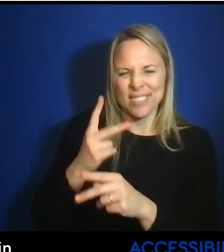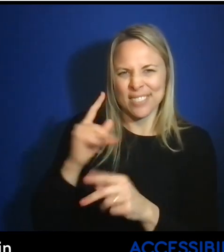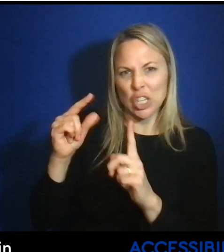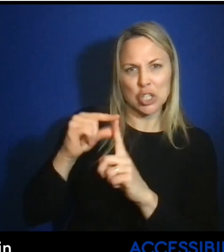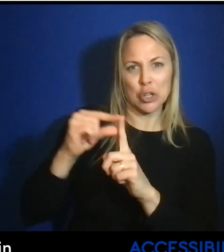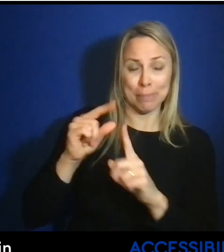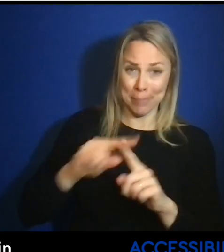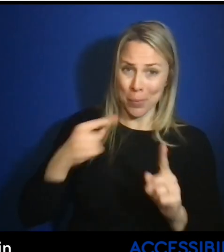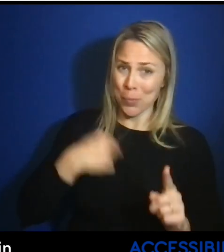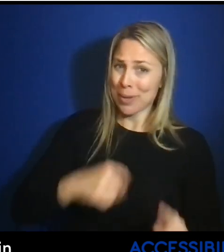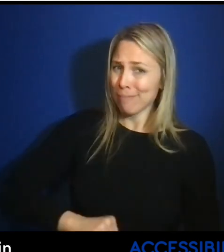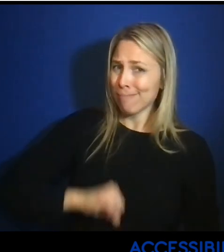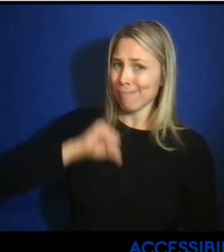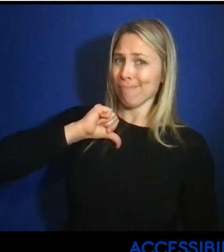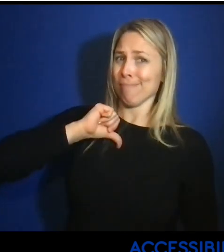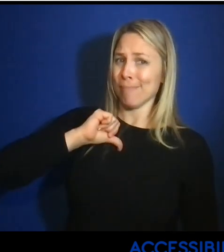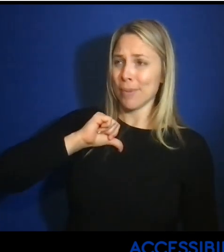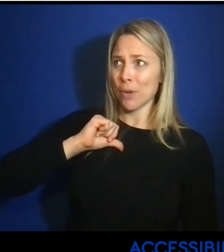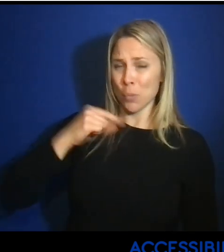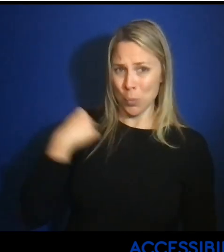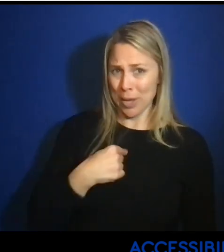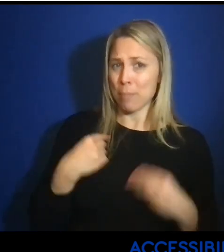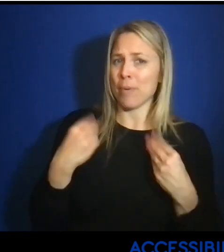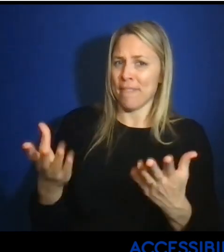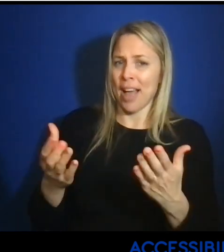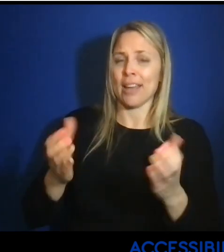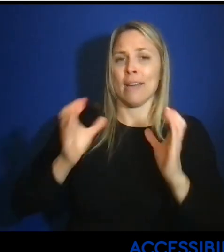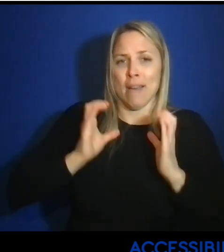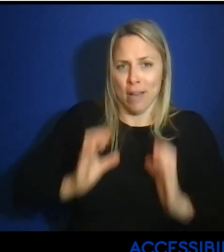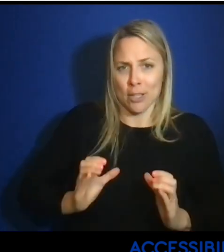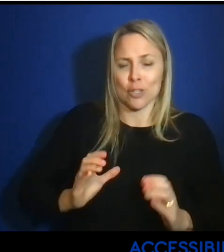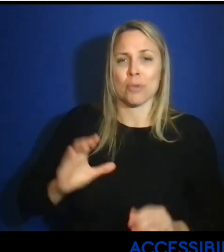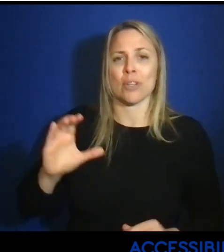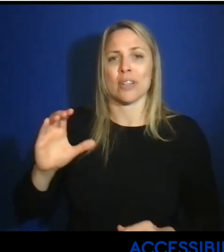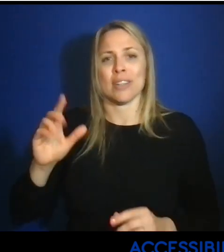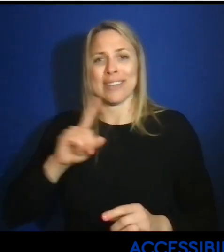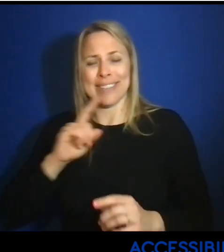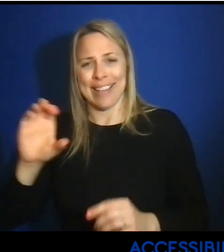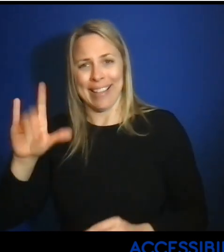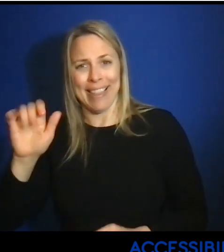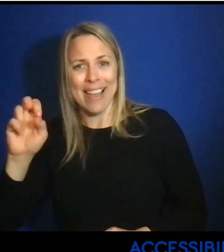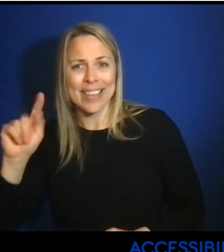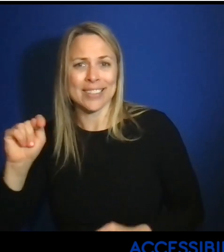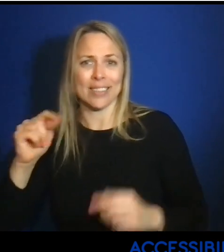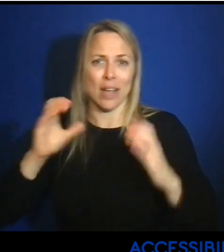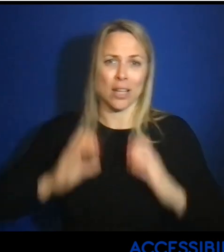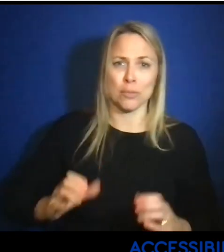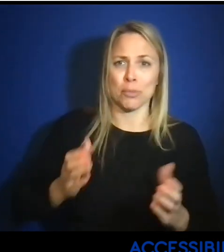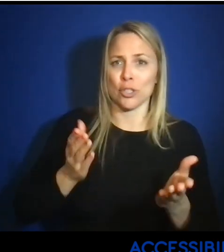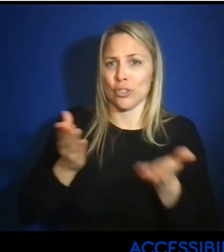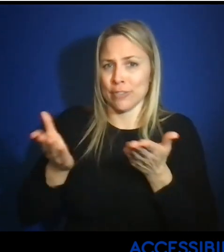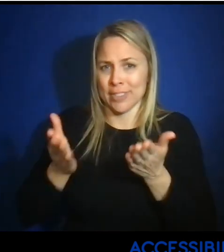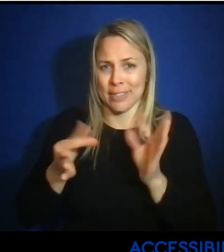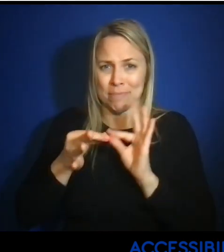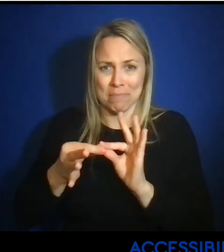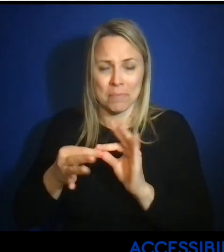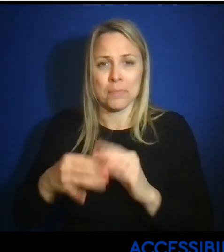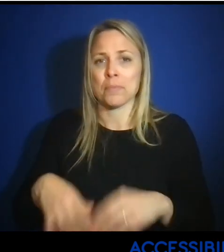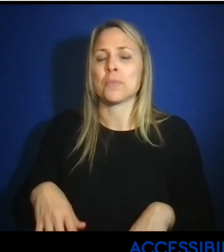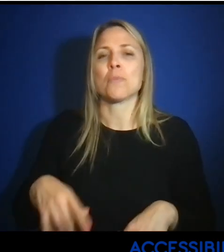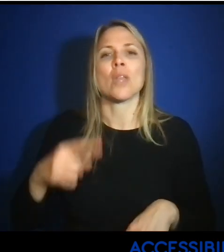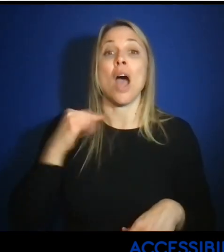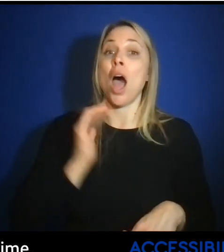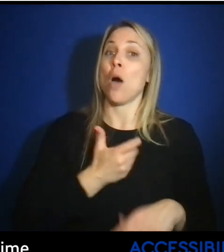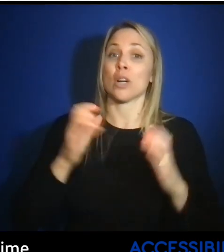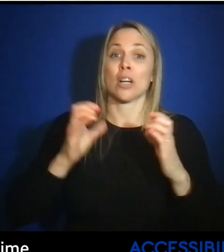ourselves in an exceptional customer client experience. So our entire team, I